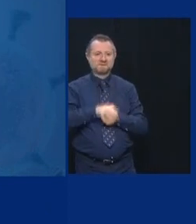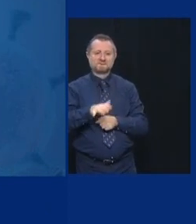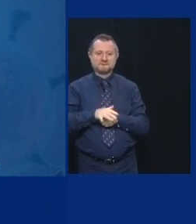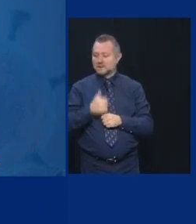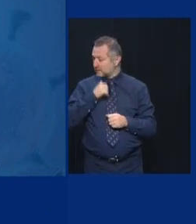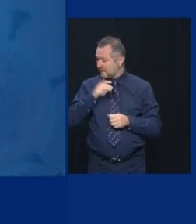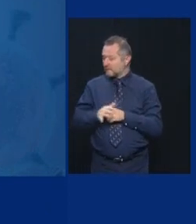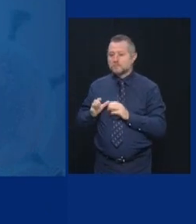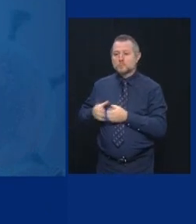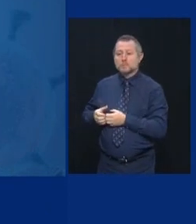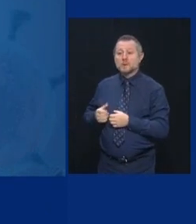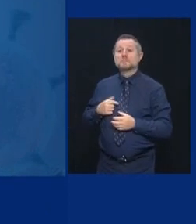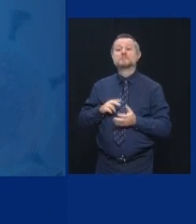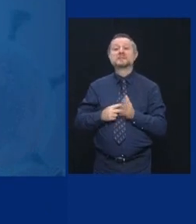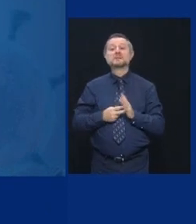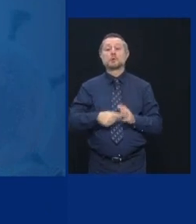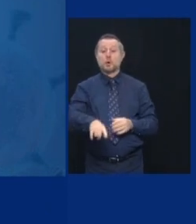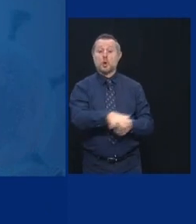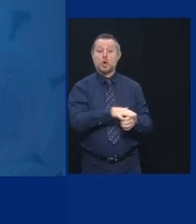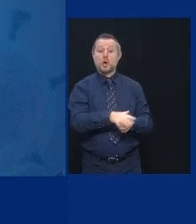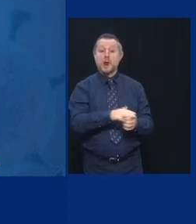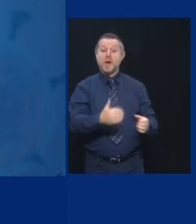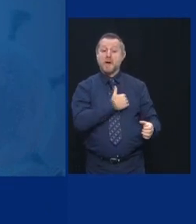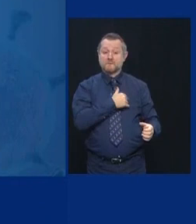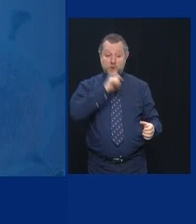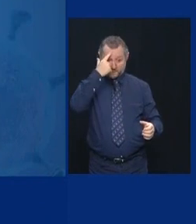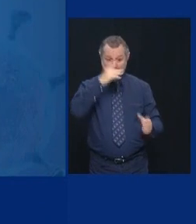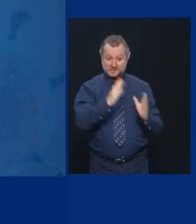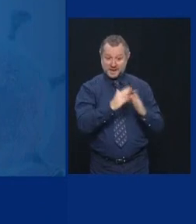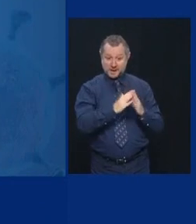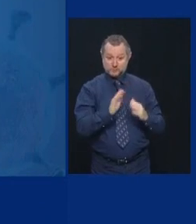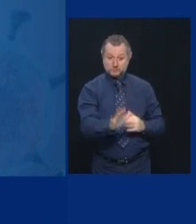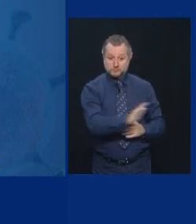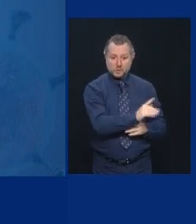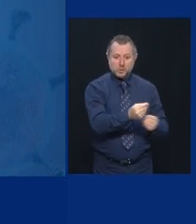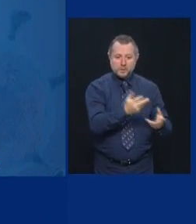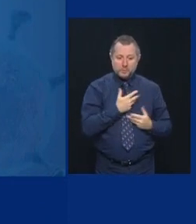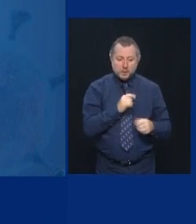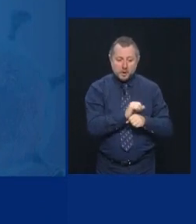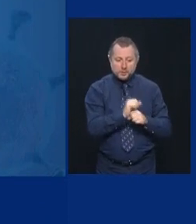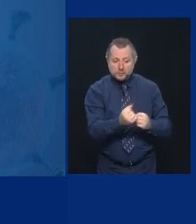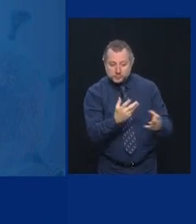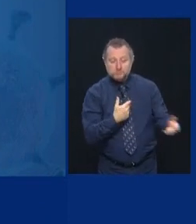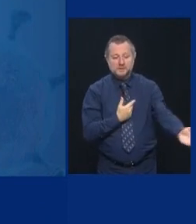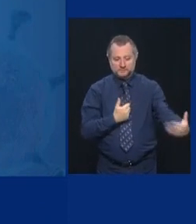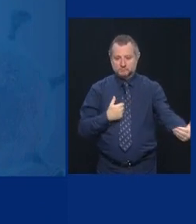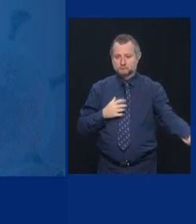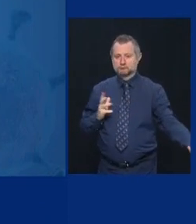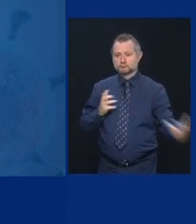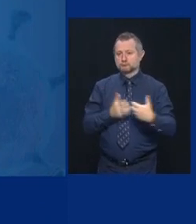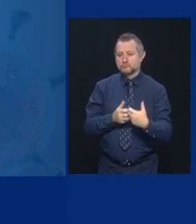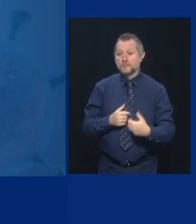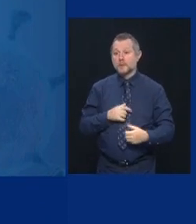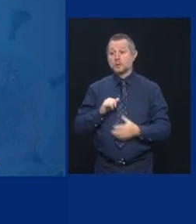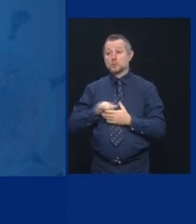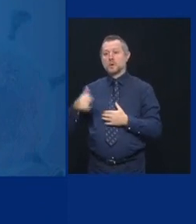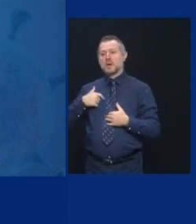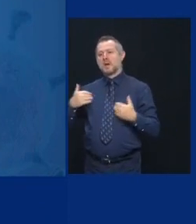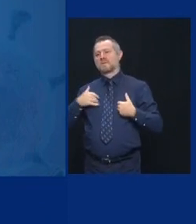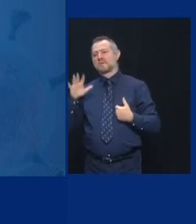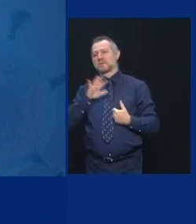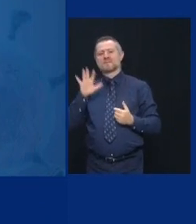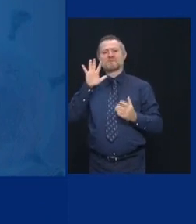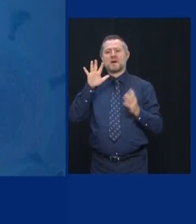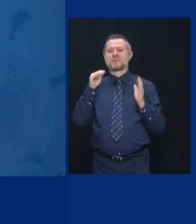in the state. To give you an idea, we have about 5,000 state troopers. There are about